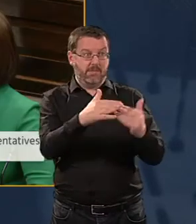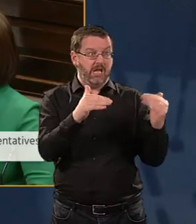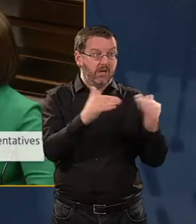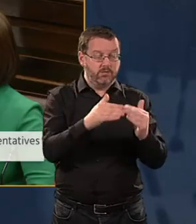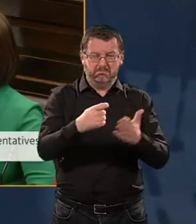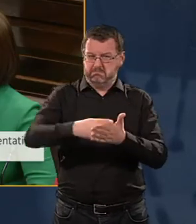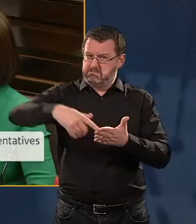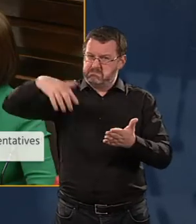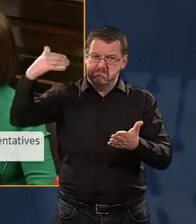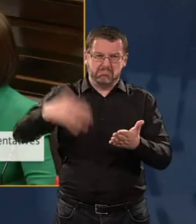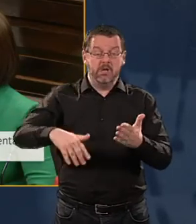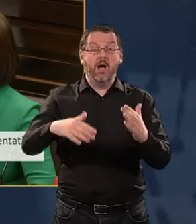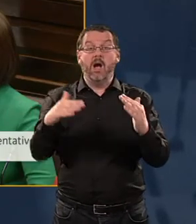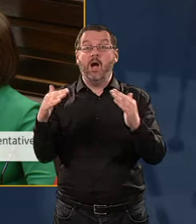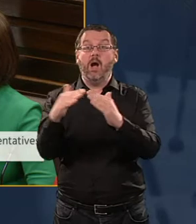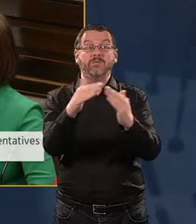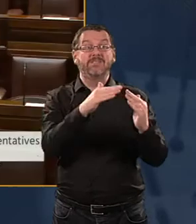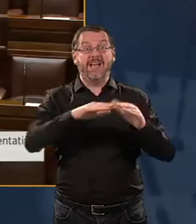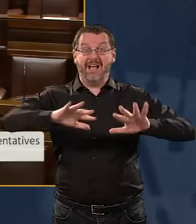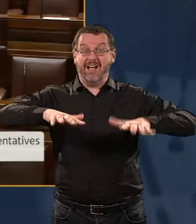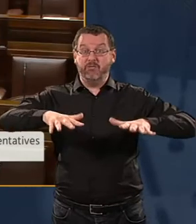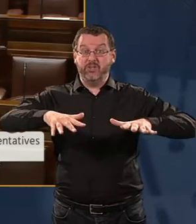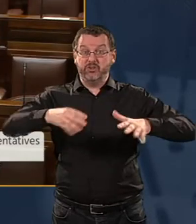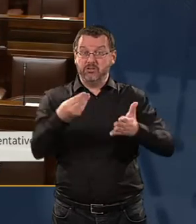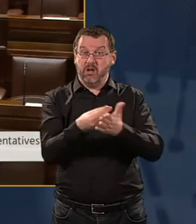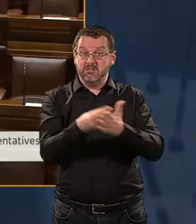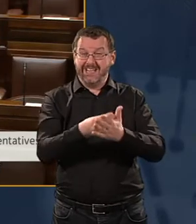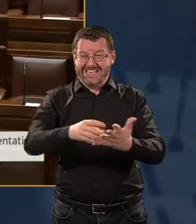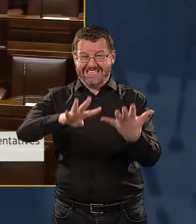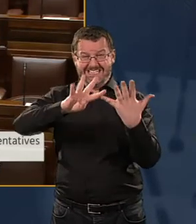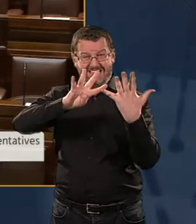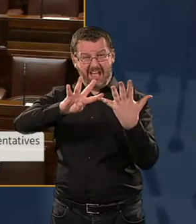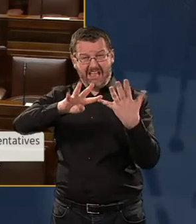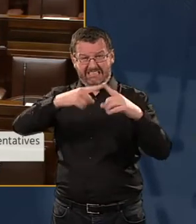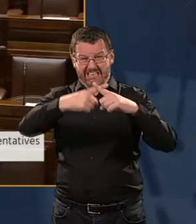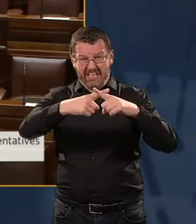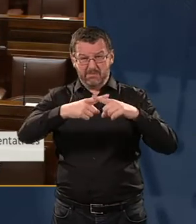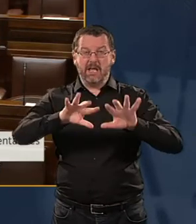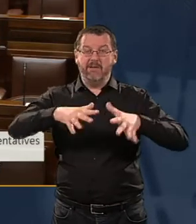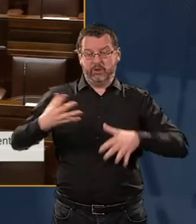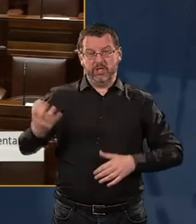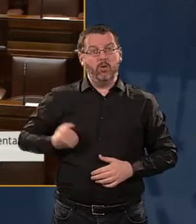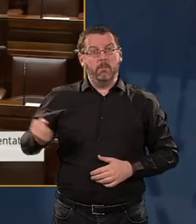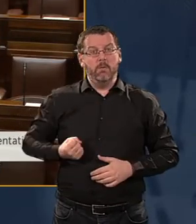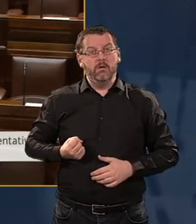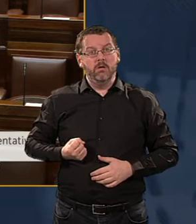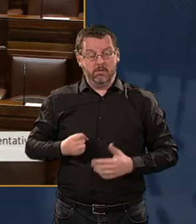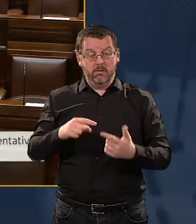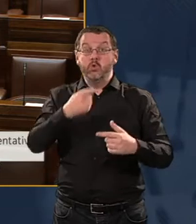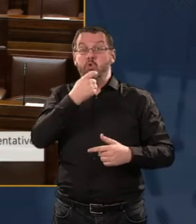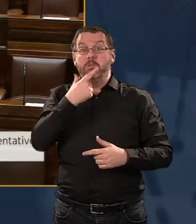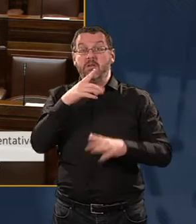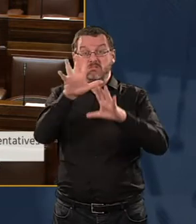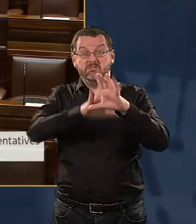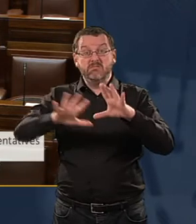average cost nine times the average income. Rents in Dublin